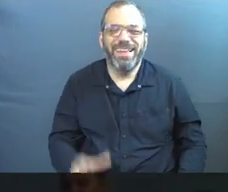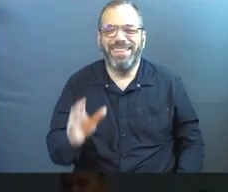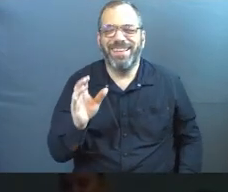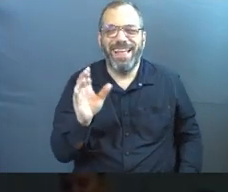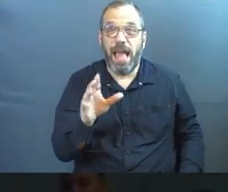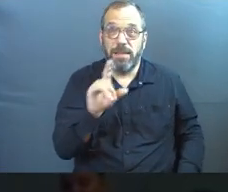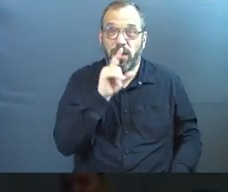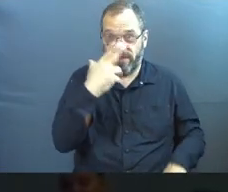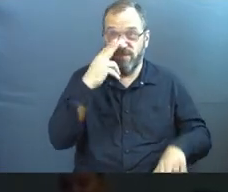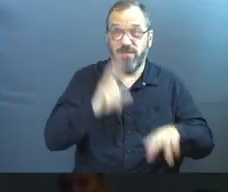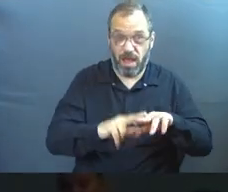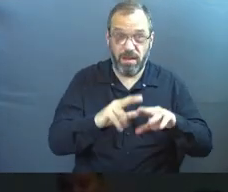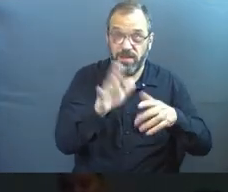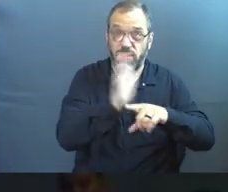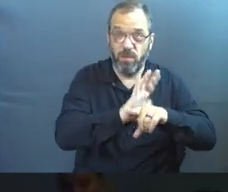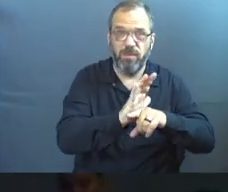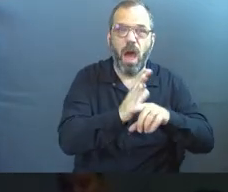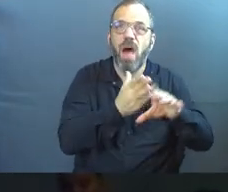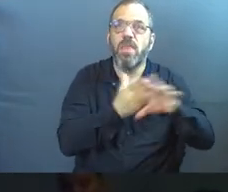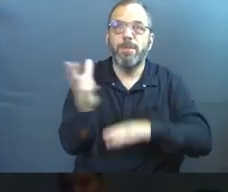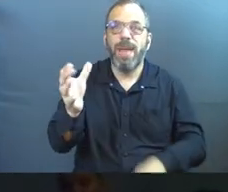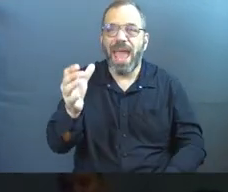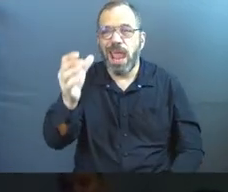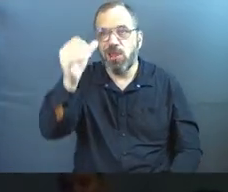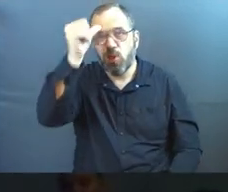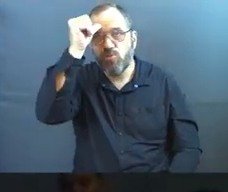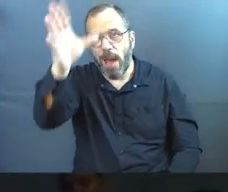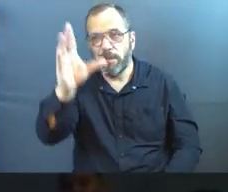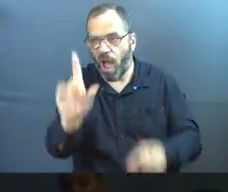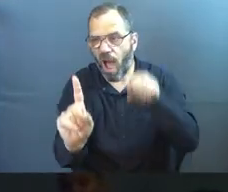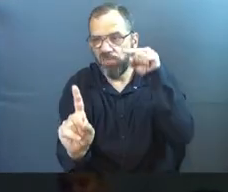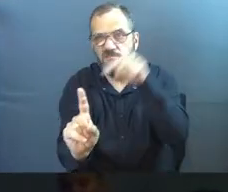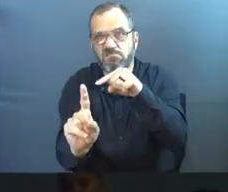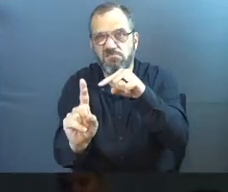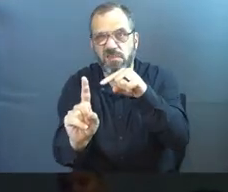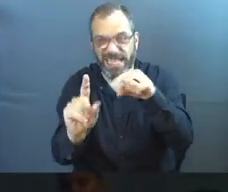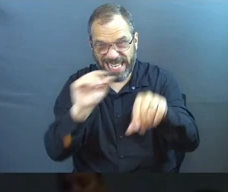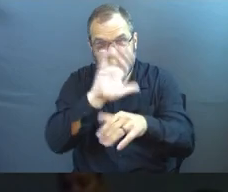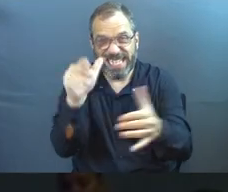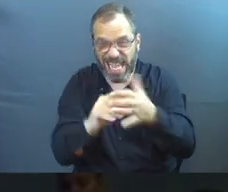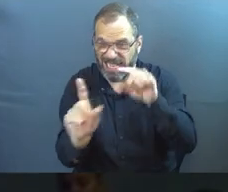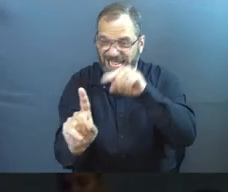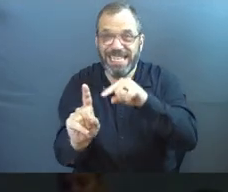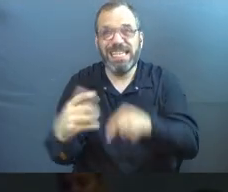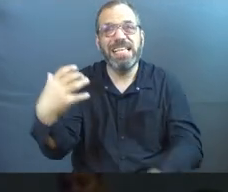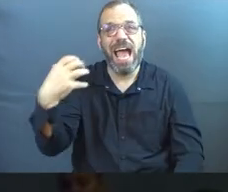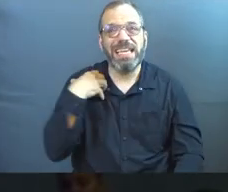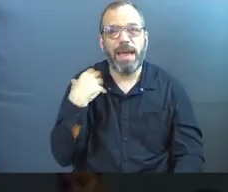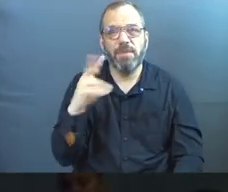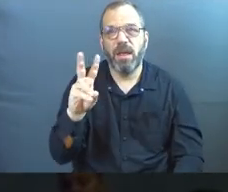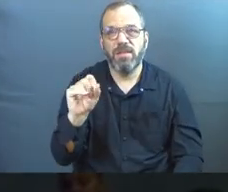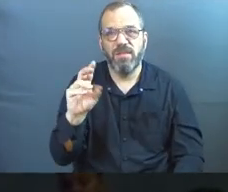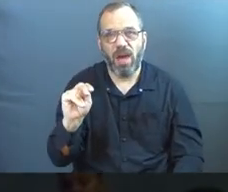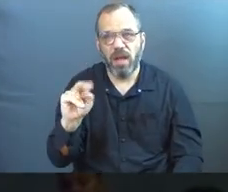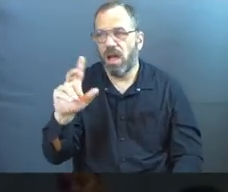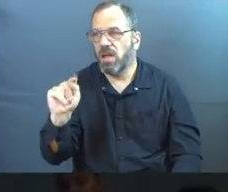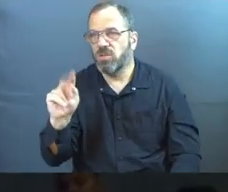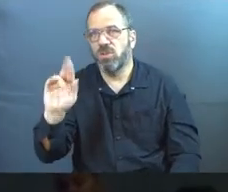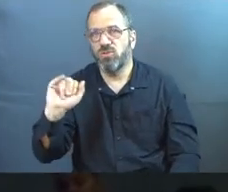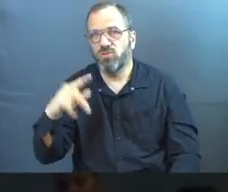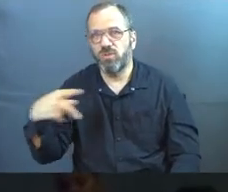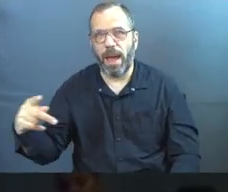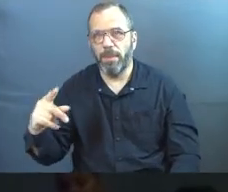And the really fun part is that the main grandpa guy at the center of the whole thing, he's Captain Von Trapp, basically.